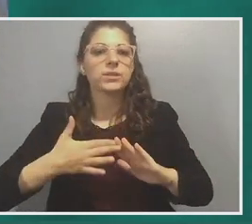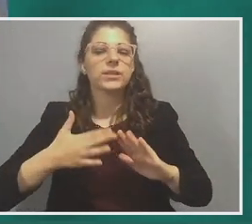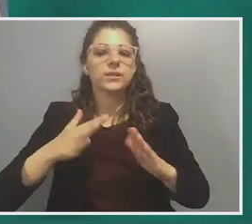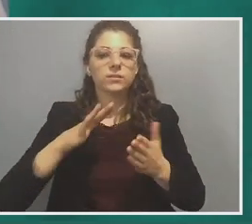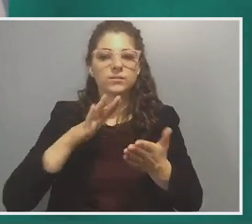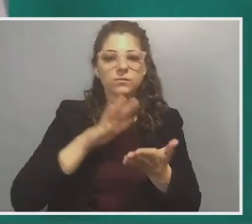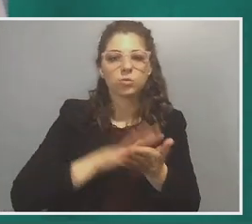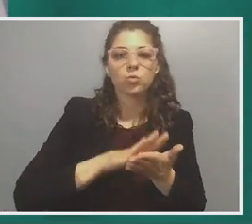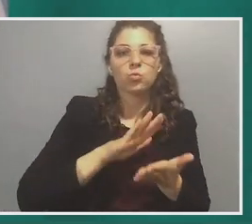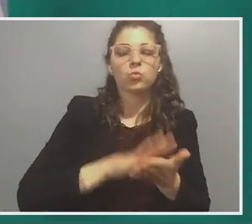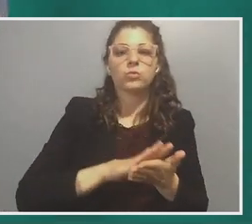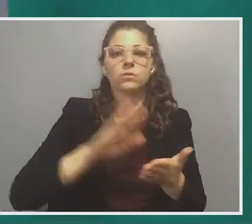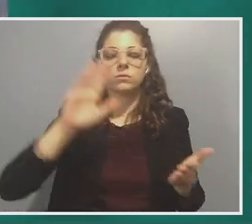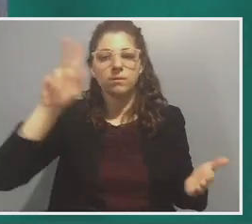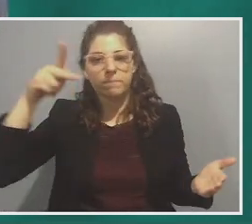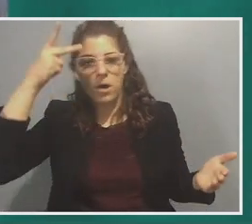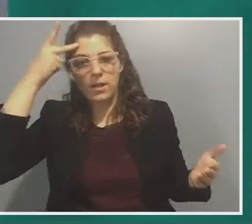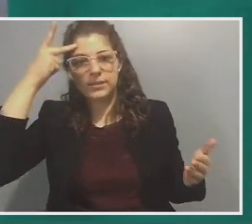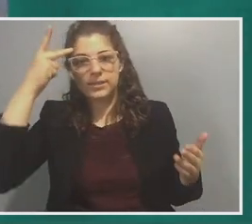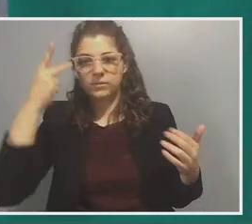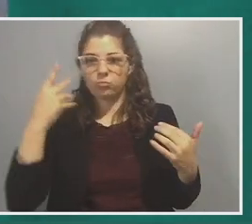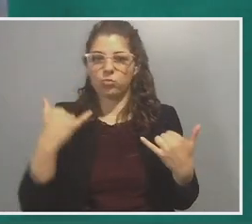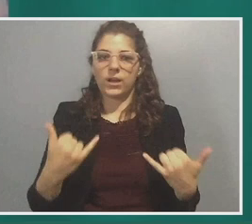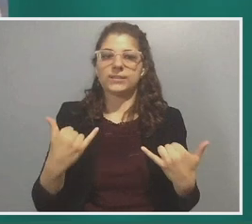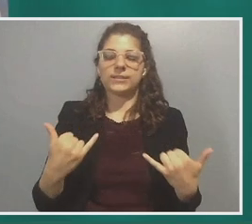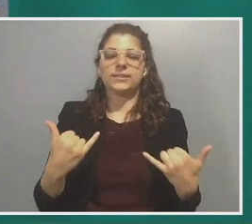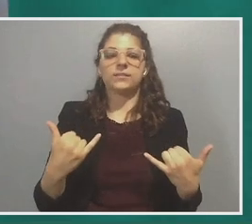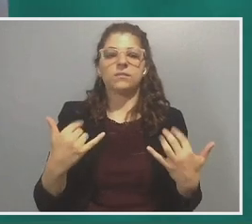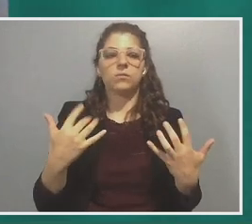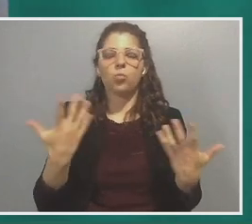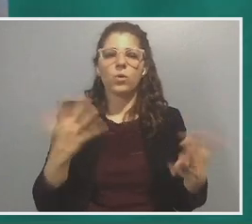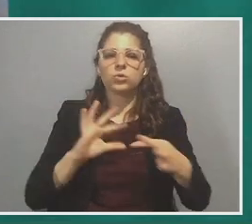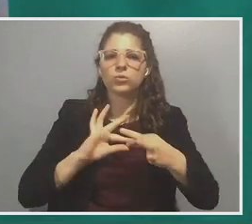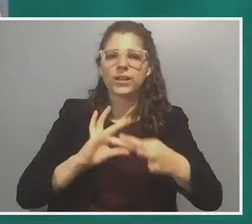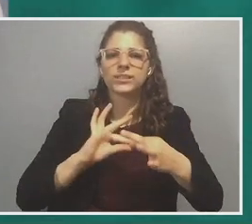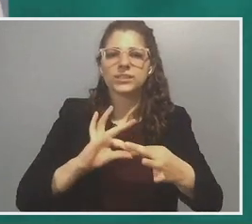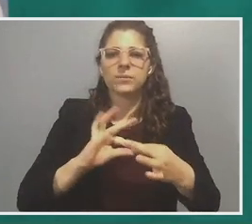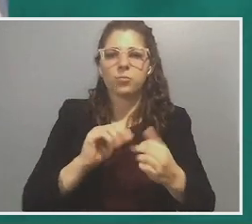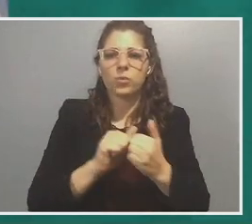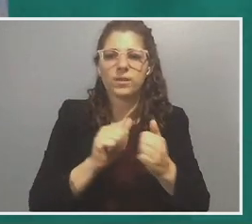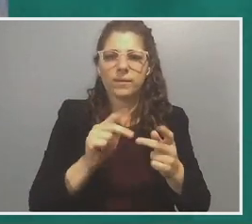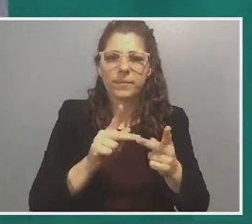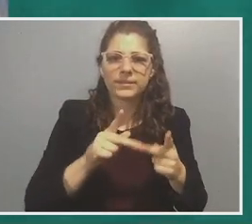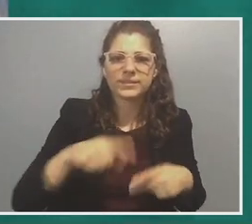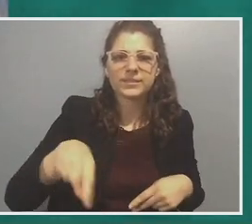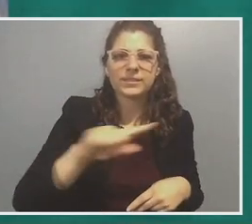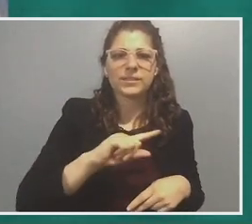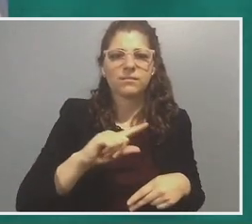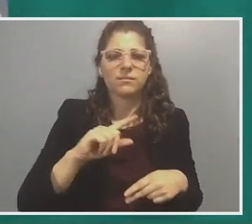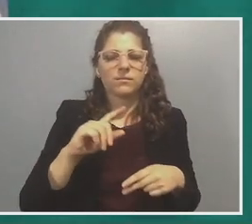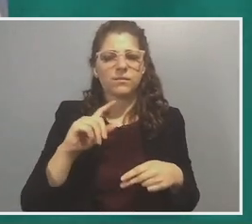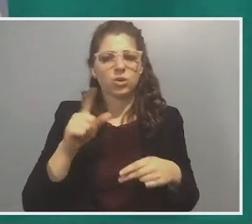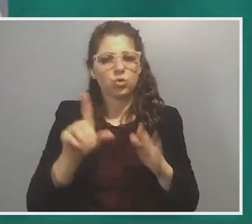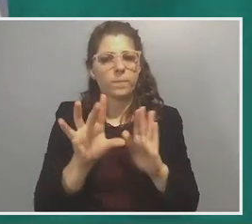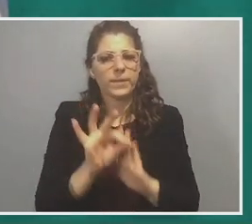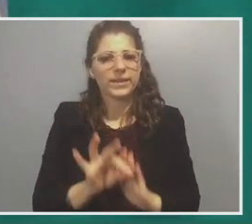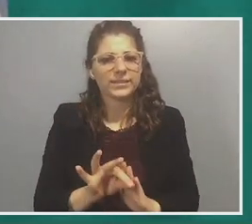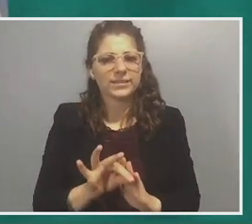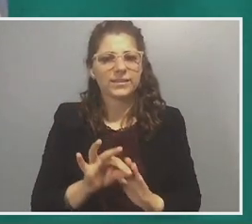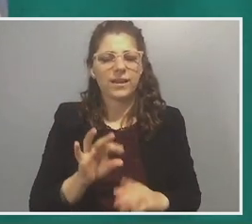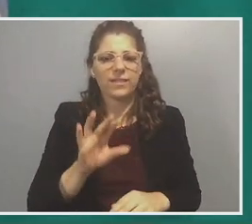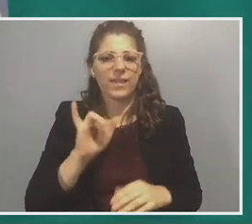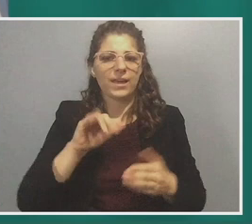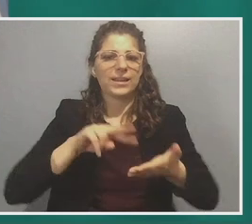our politics in our present. What's the relationship between those sites you selected and that intent